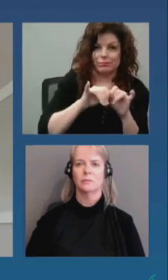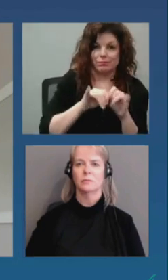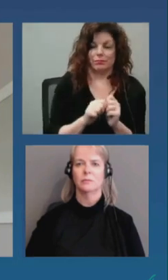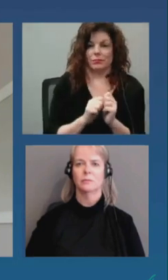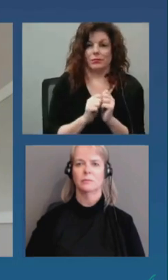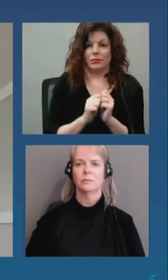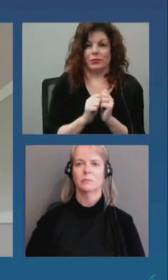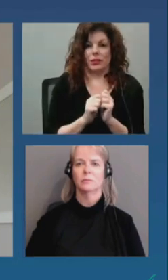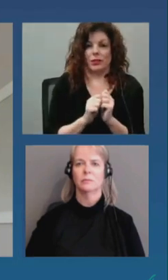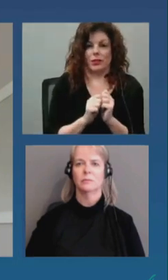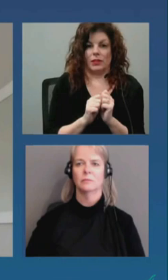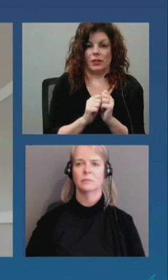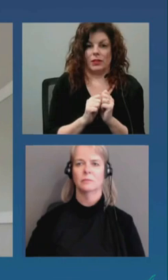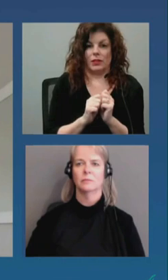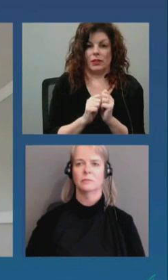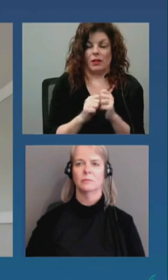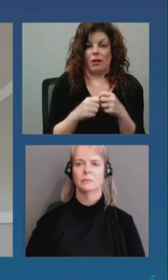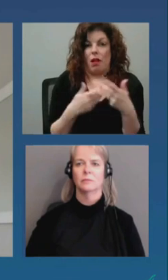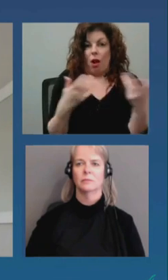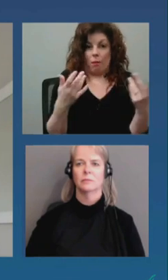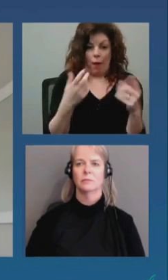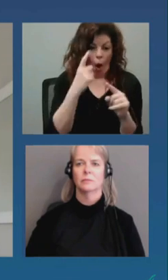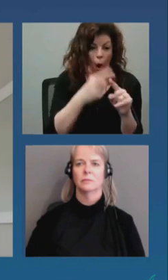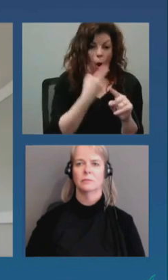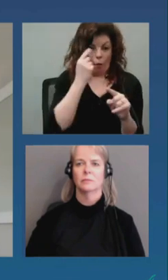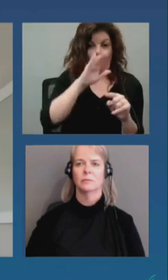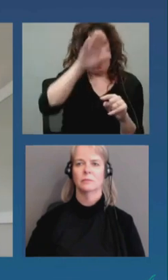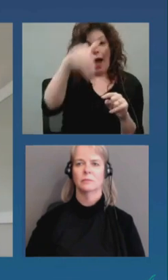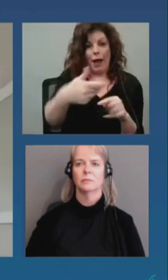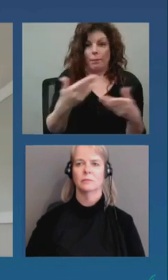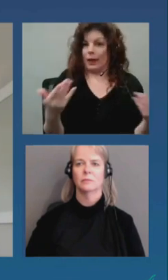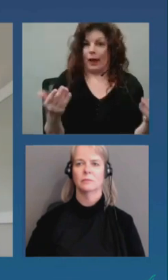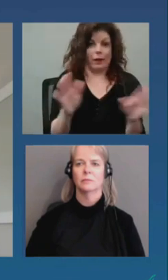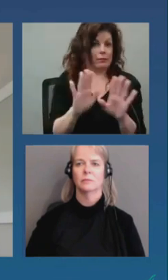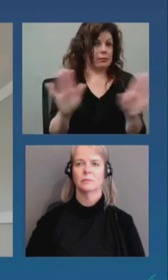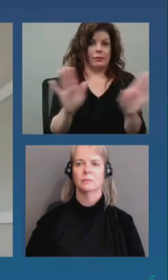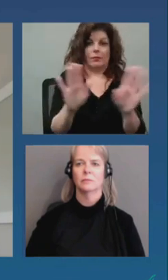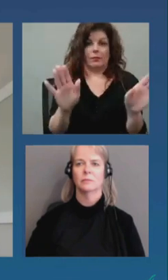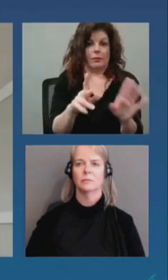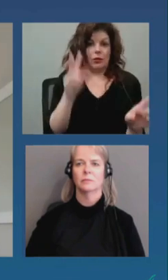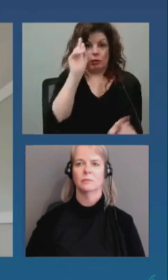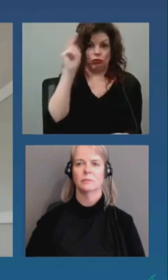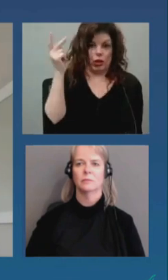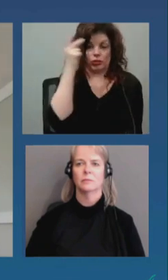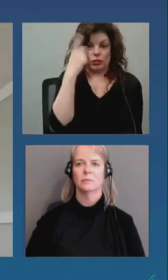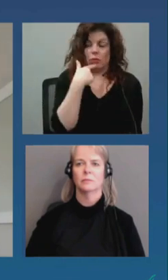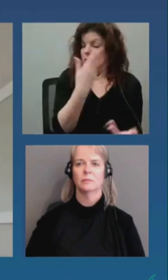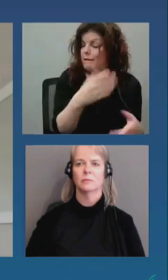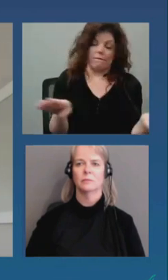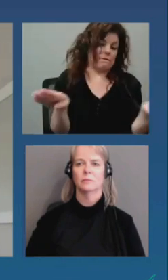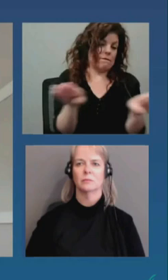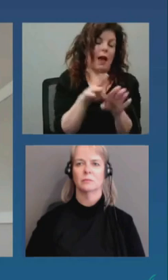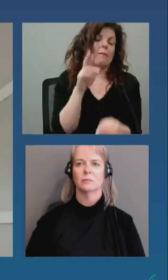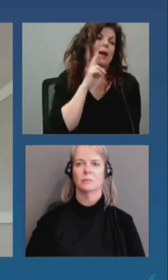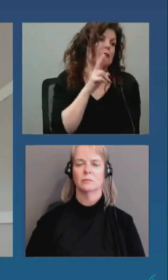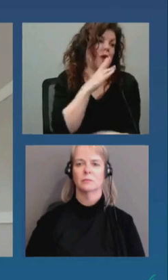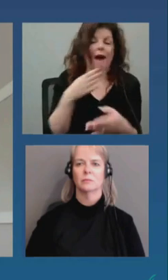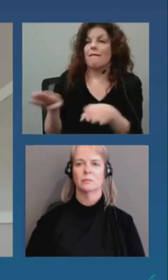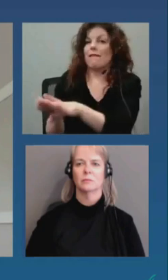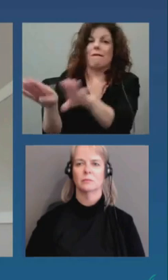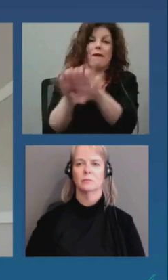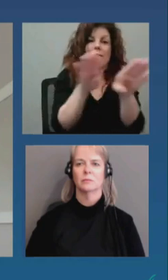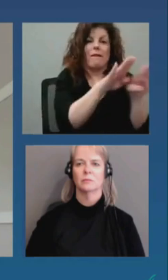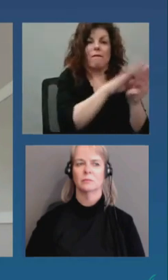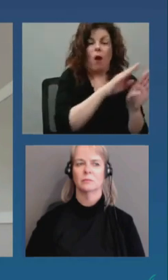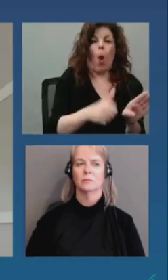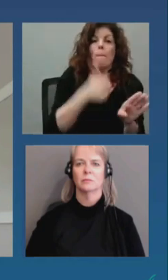un mois plus tard on est à un point où on demande carrément la fermeture du plus grand nombre d'entreprise possible